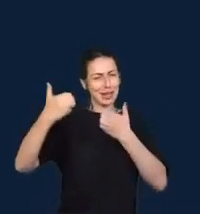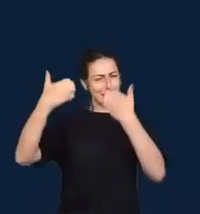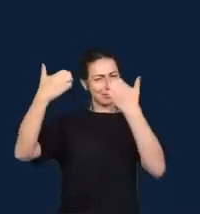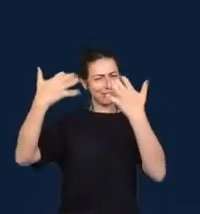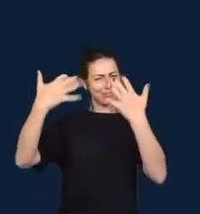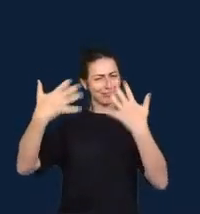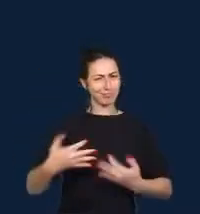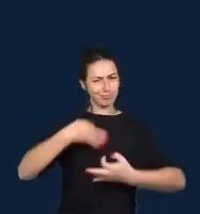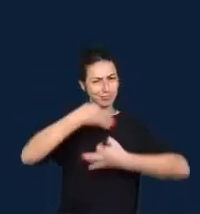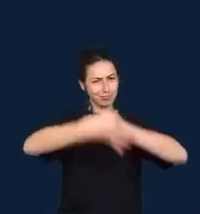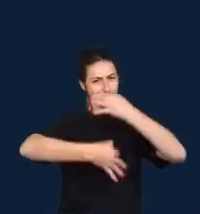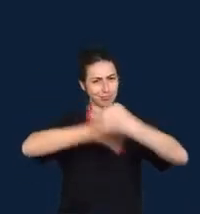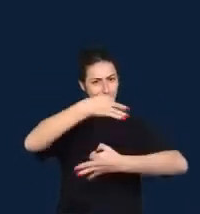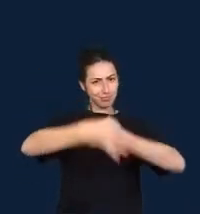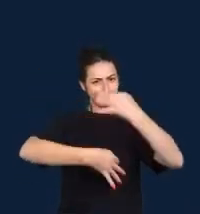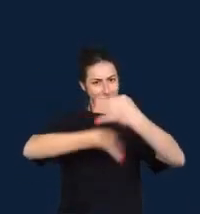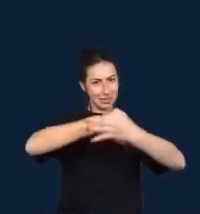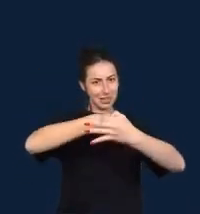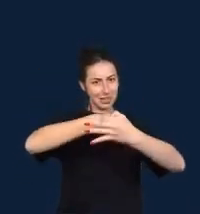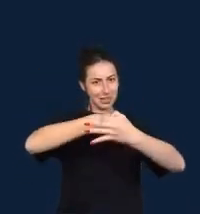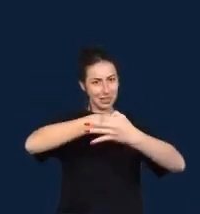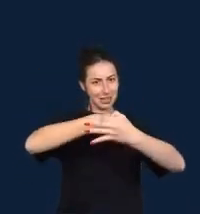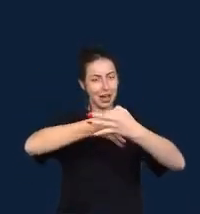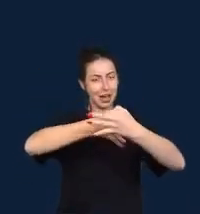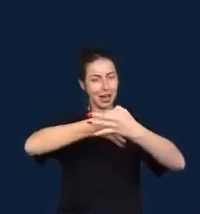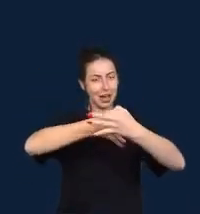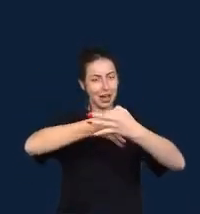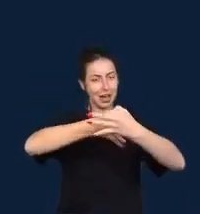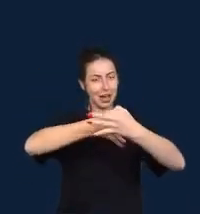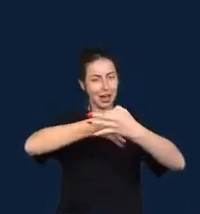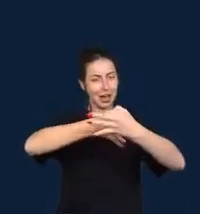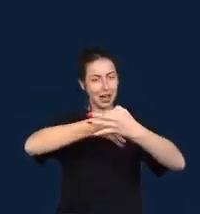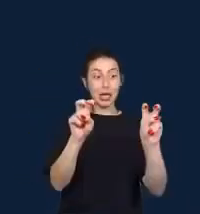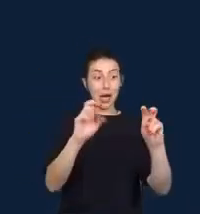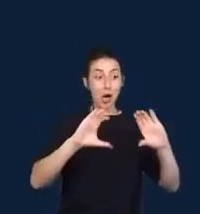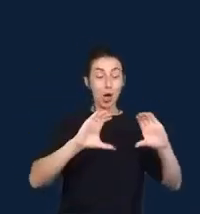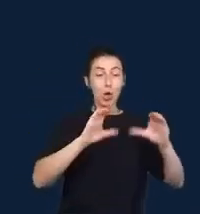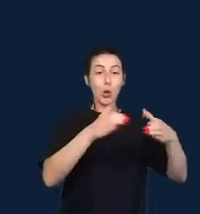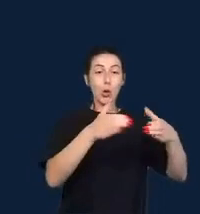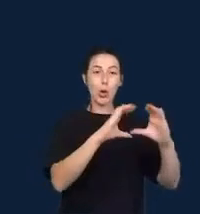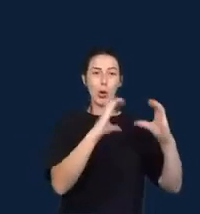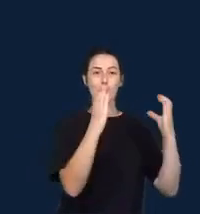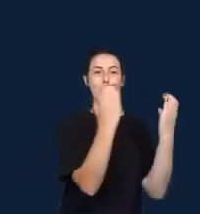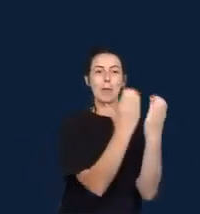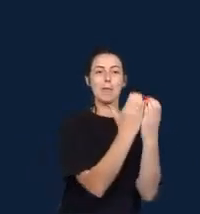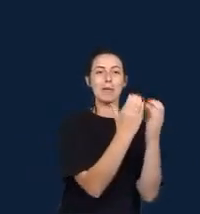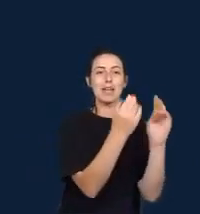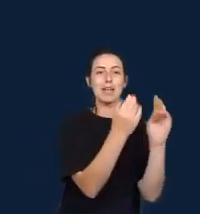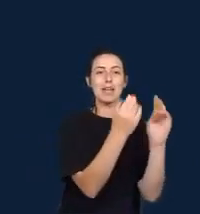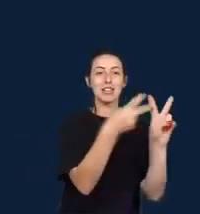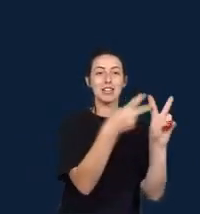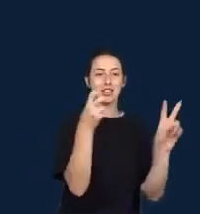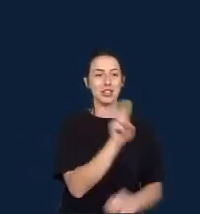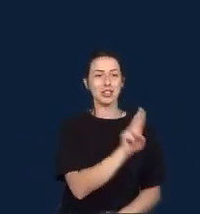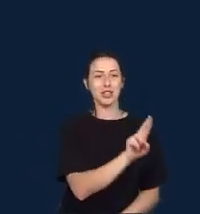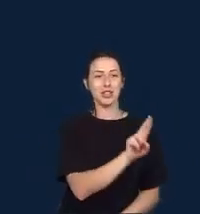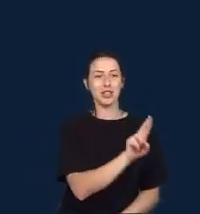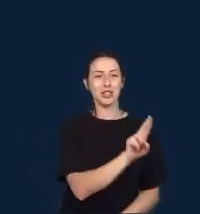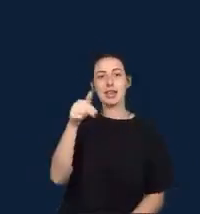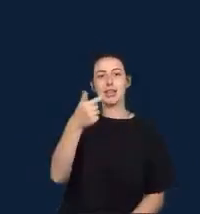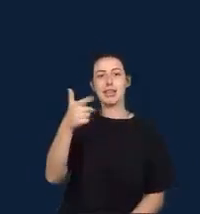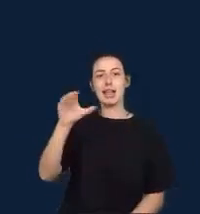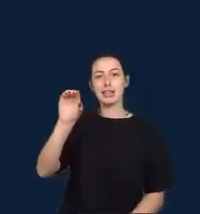indigenous communities there are known as asterisk nations. So this points to how they are frequently